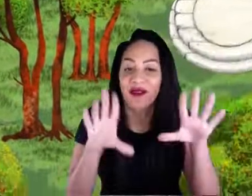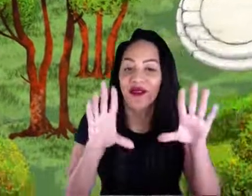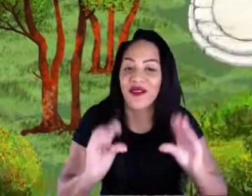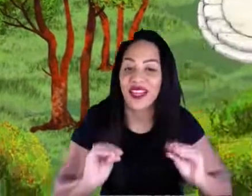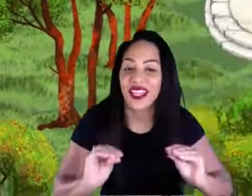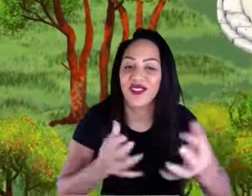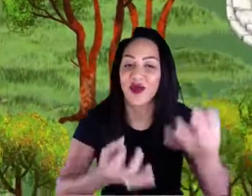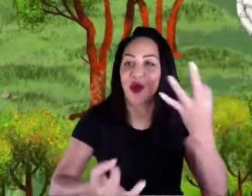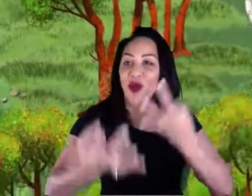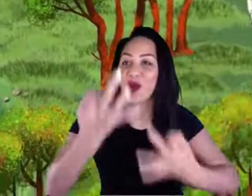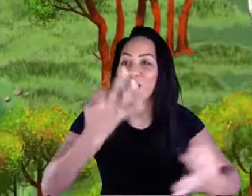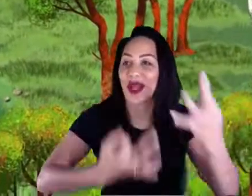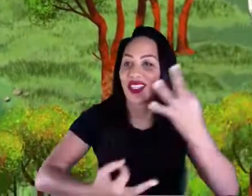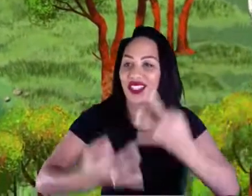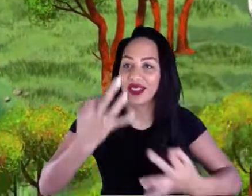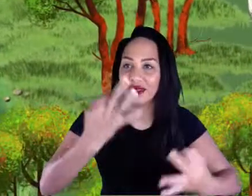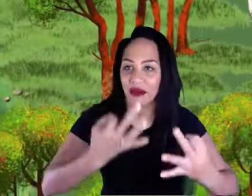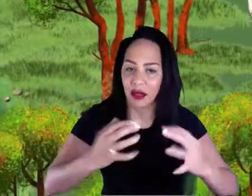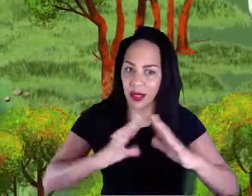So it's a pretty big world.